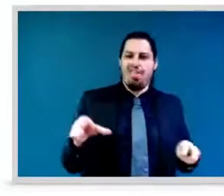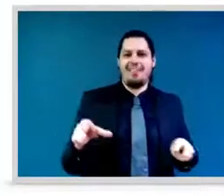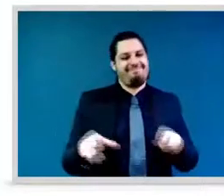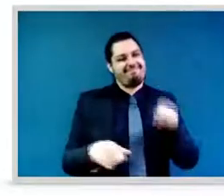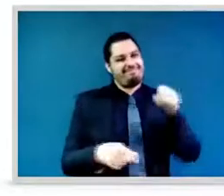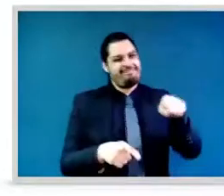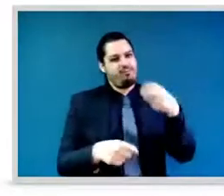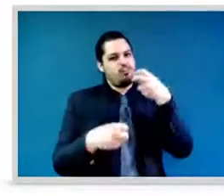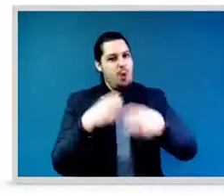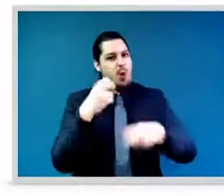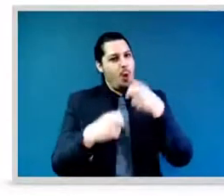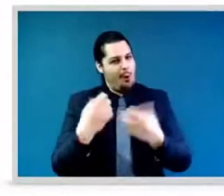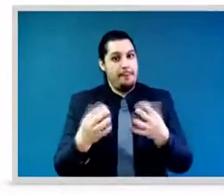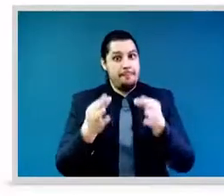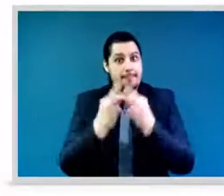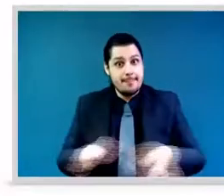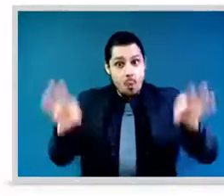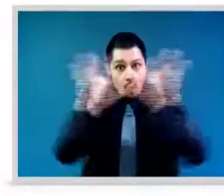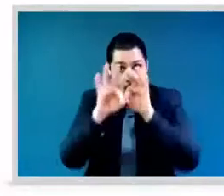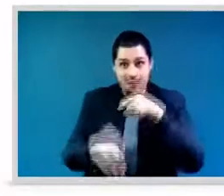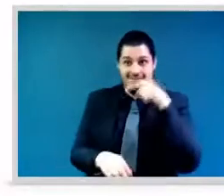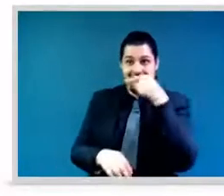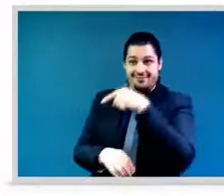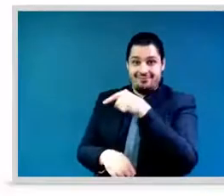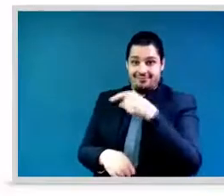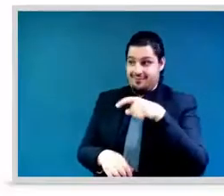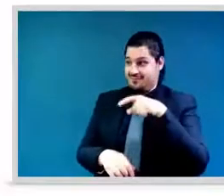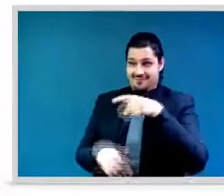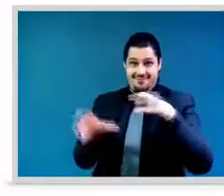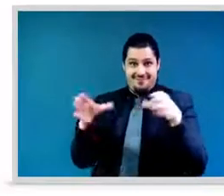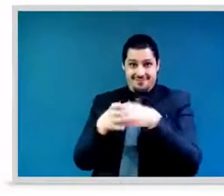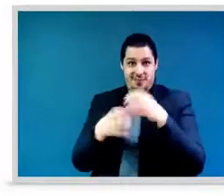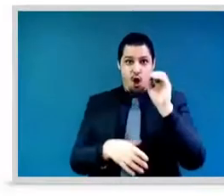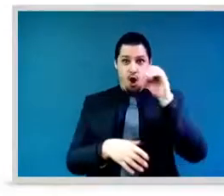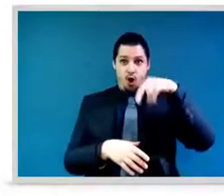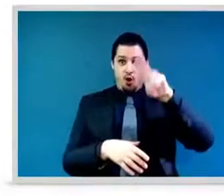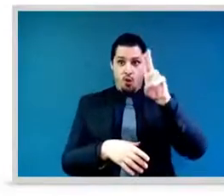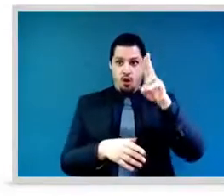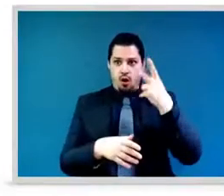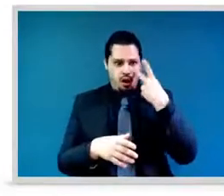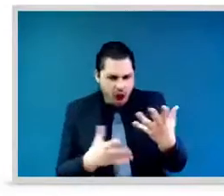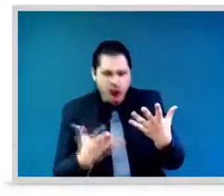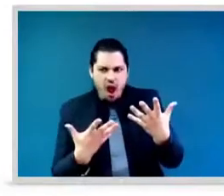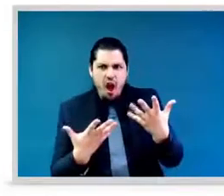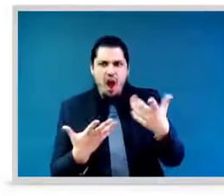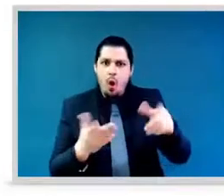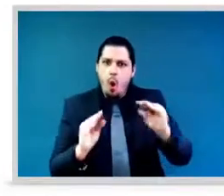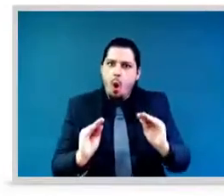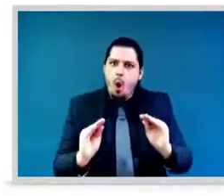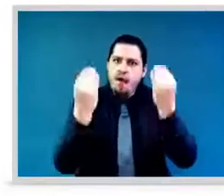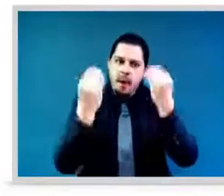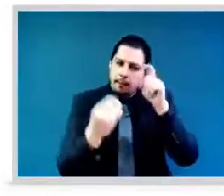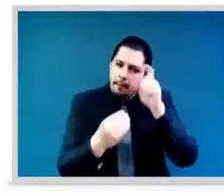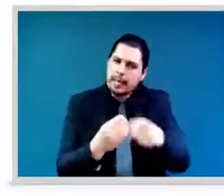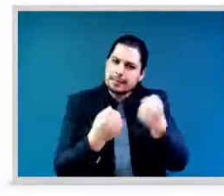that too frustrates with young women and it kicks women out of leadership. We